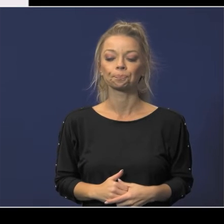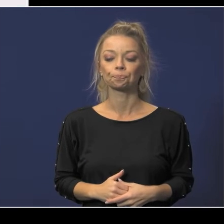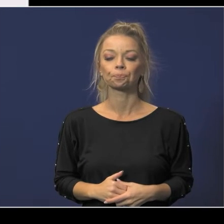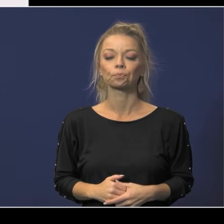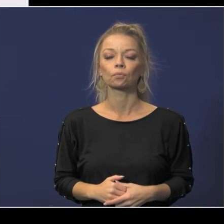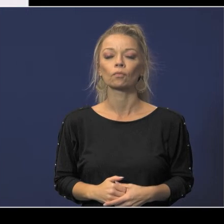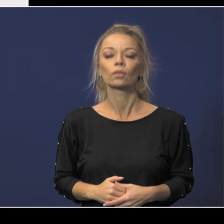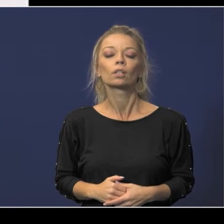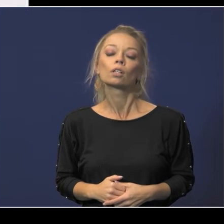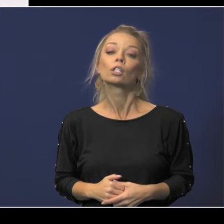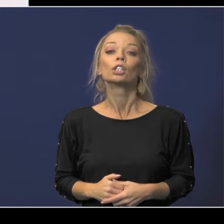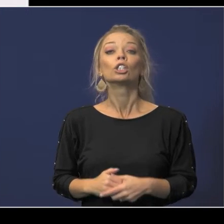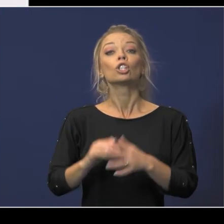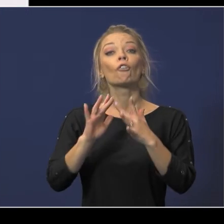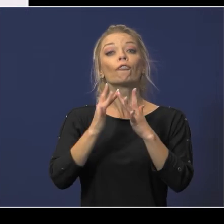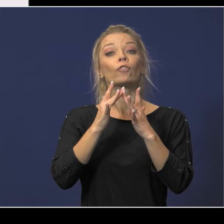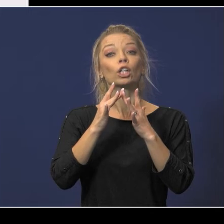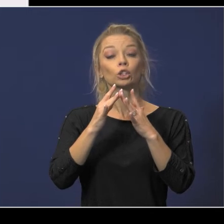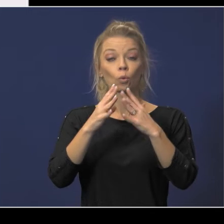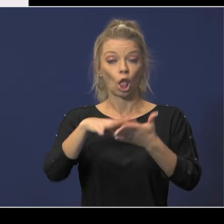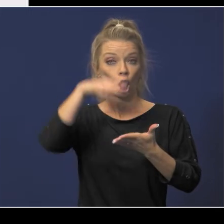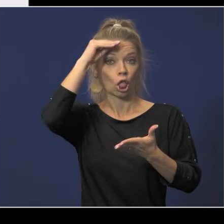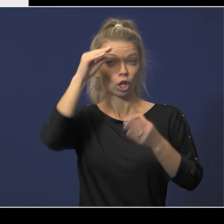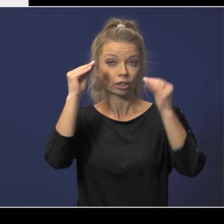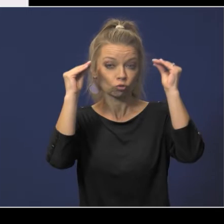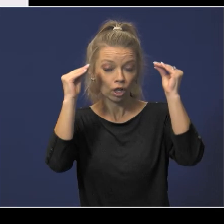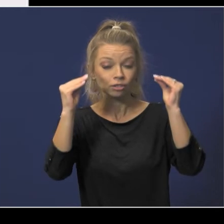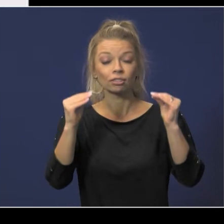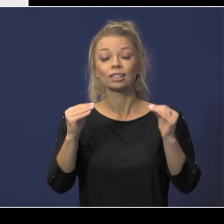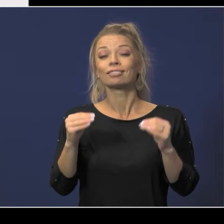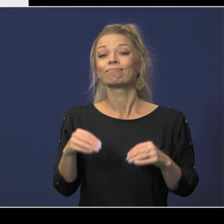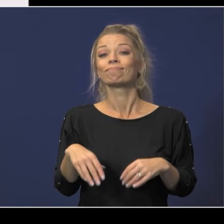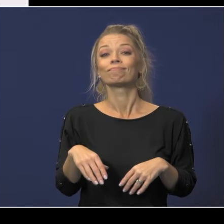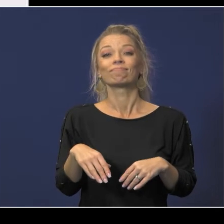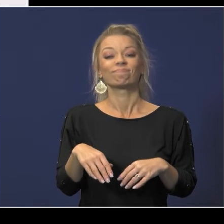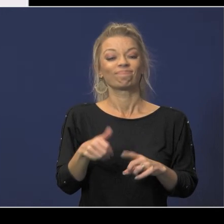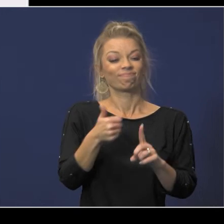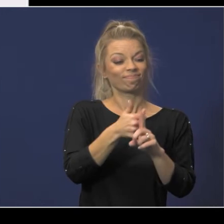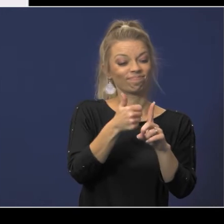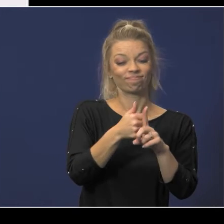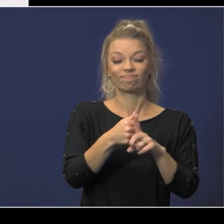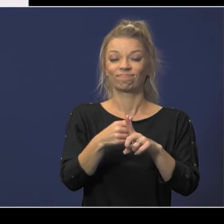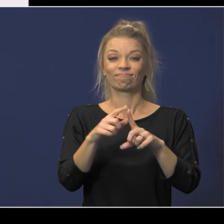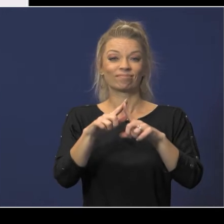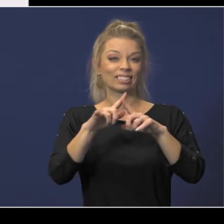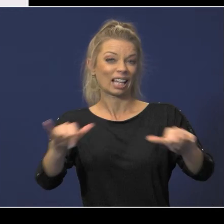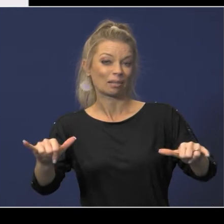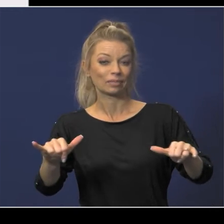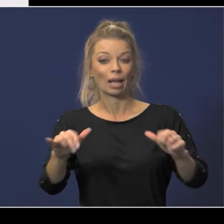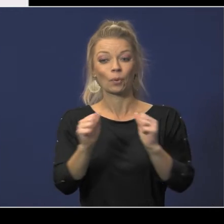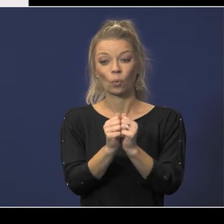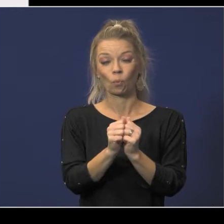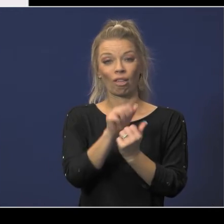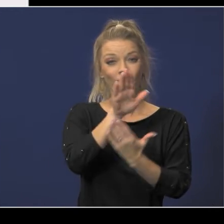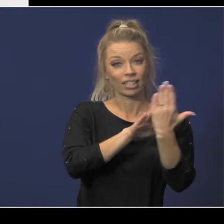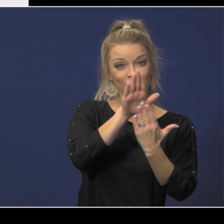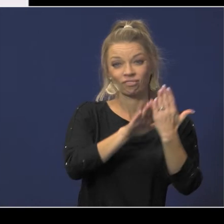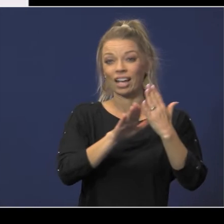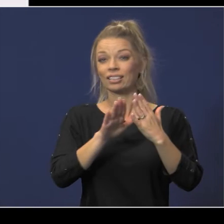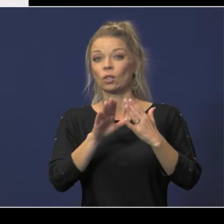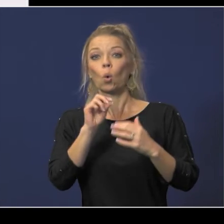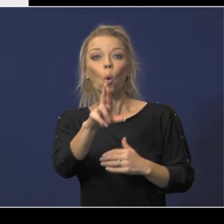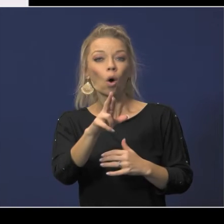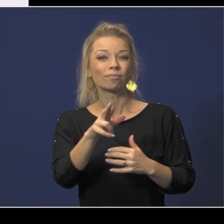so the remote learning instruction may be synchronous or asynchronous or a combination and it also